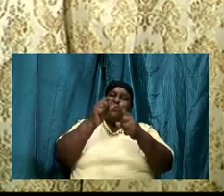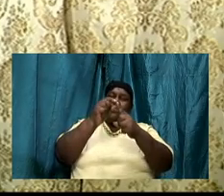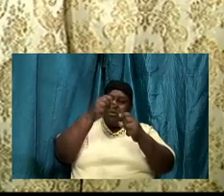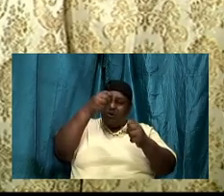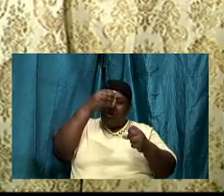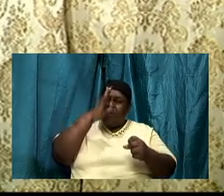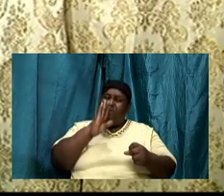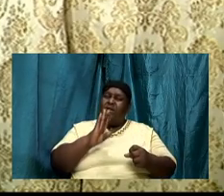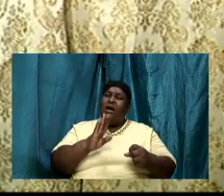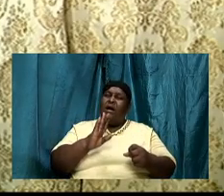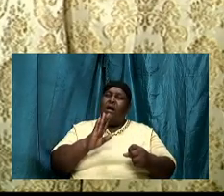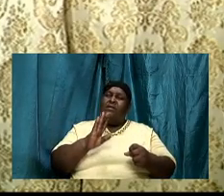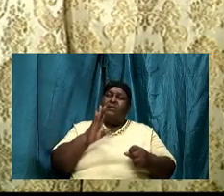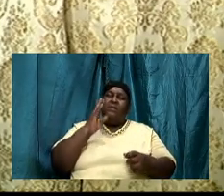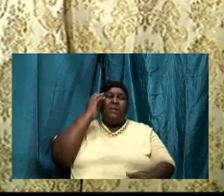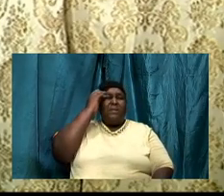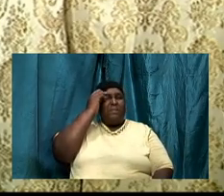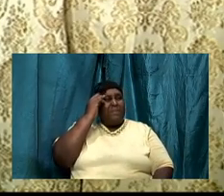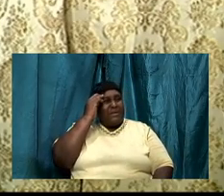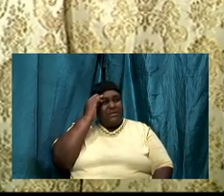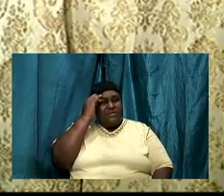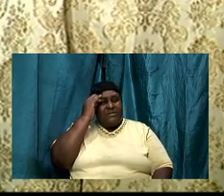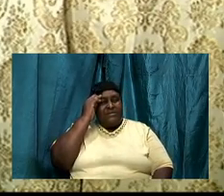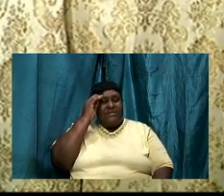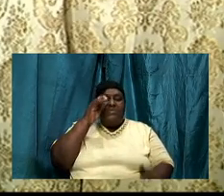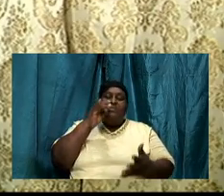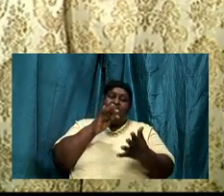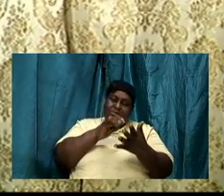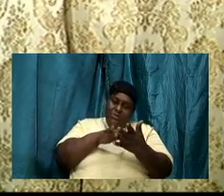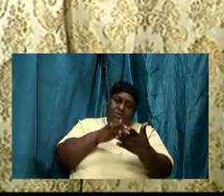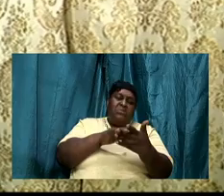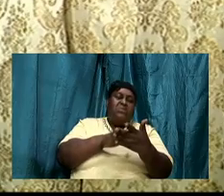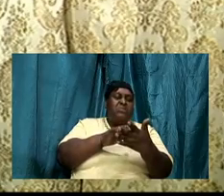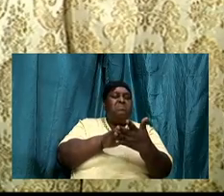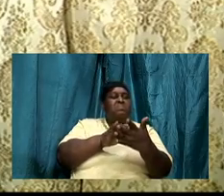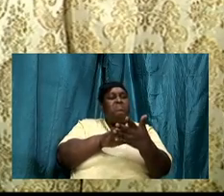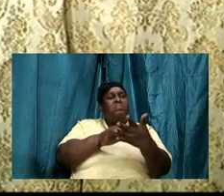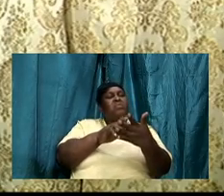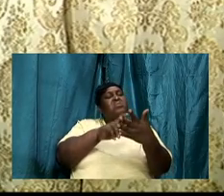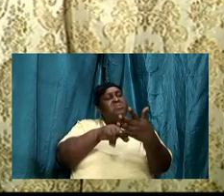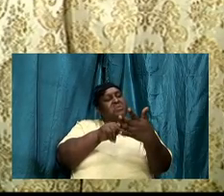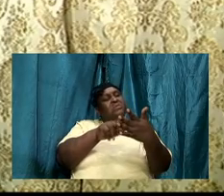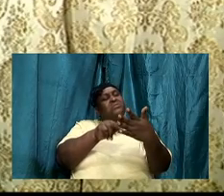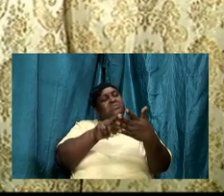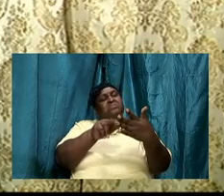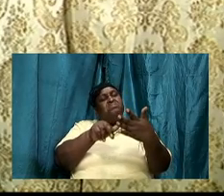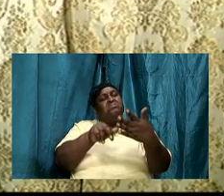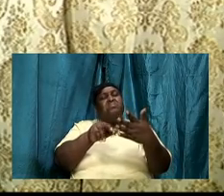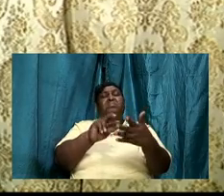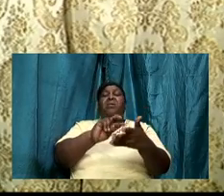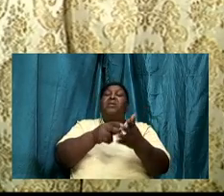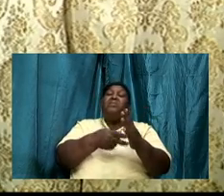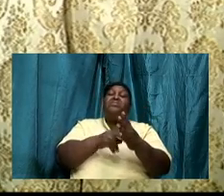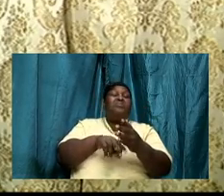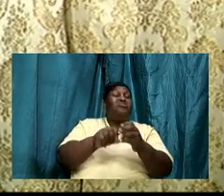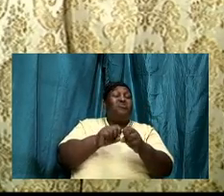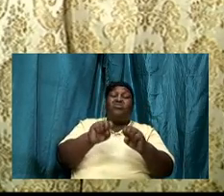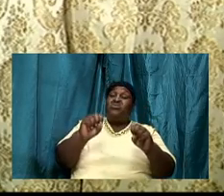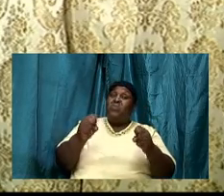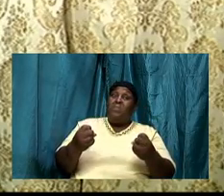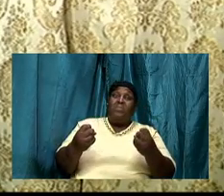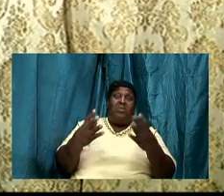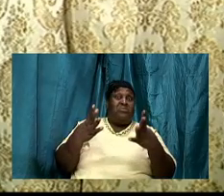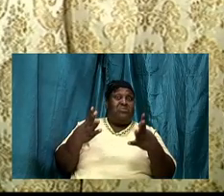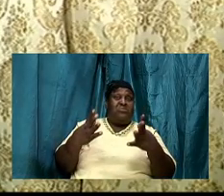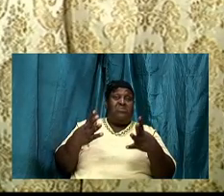studying, meditating on the Word of God. It means so much, practically everything